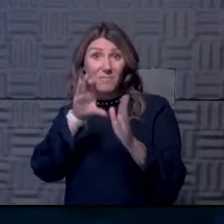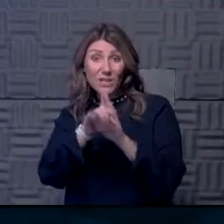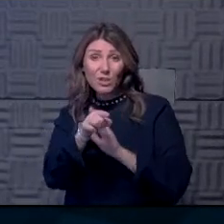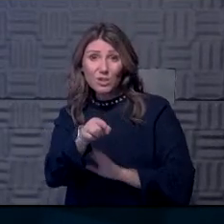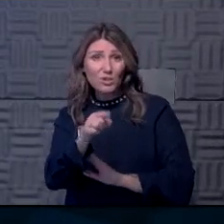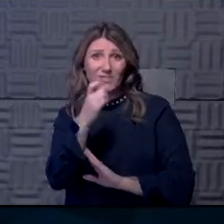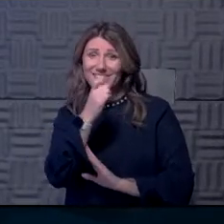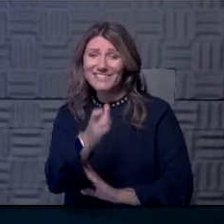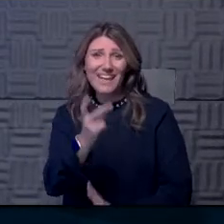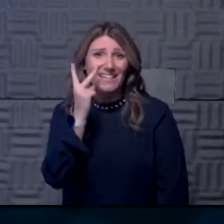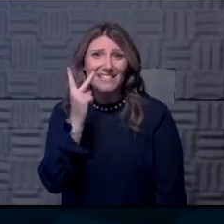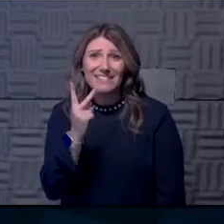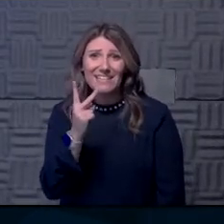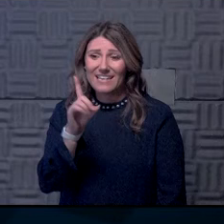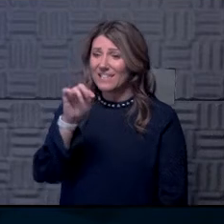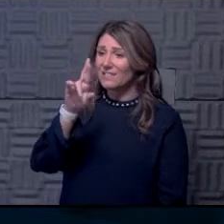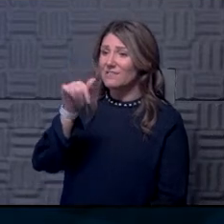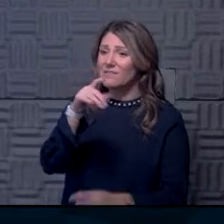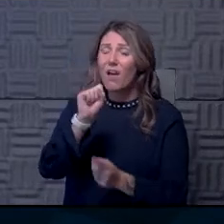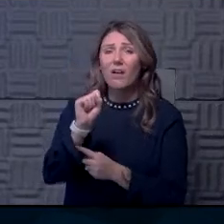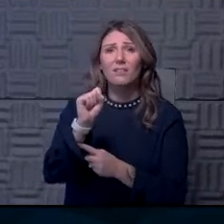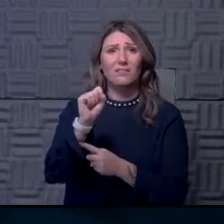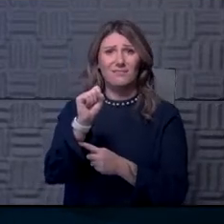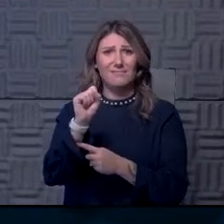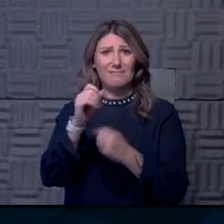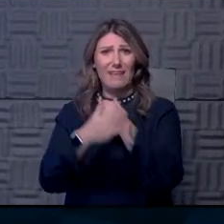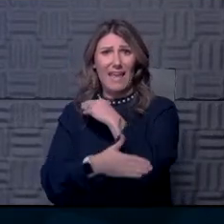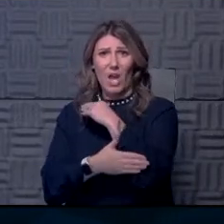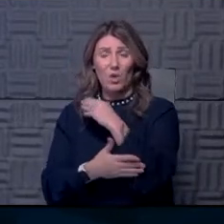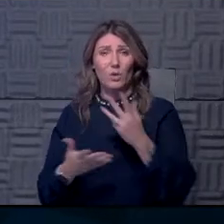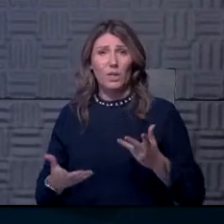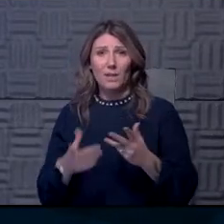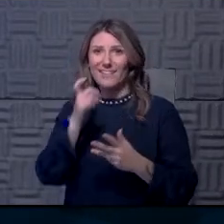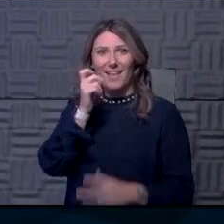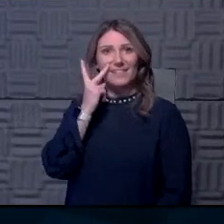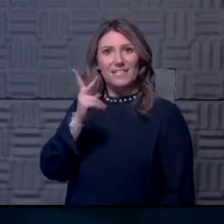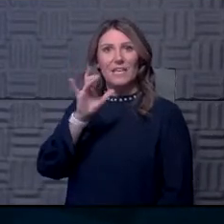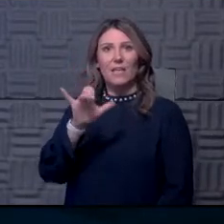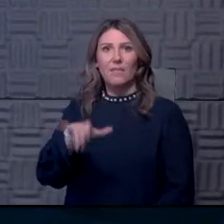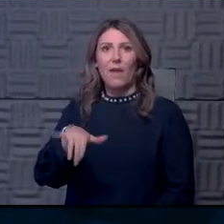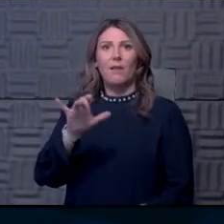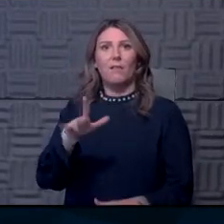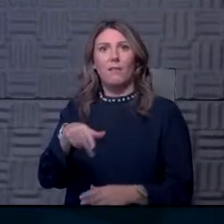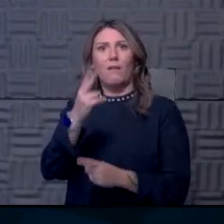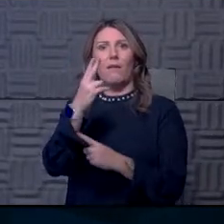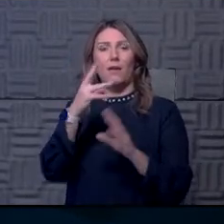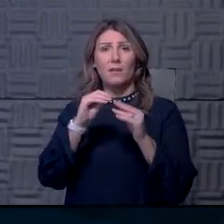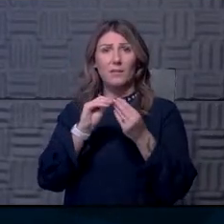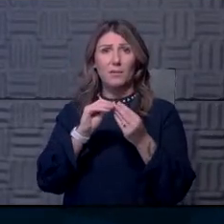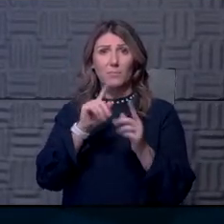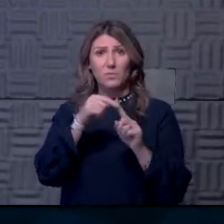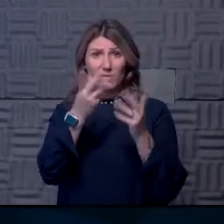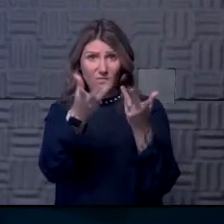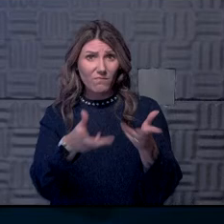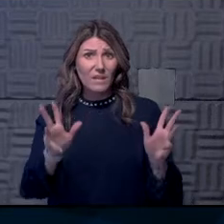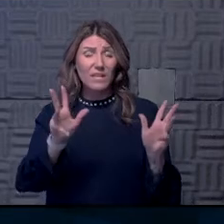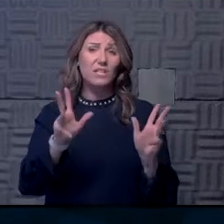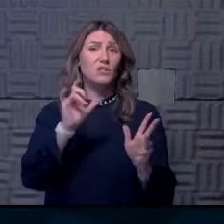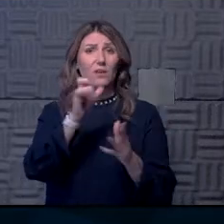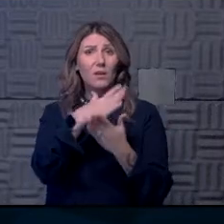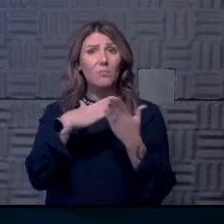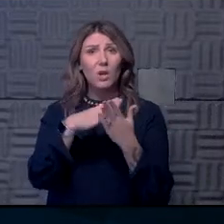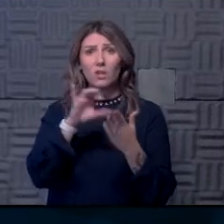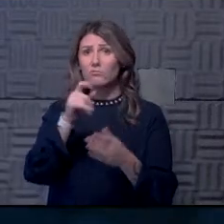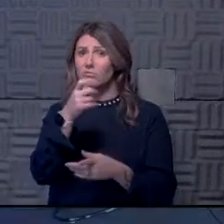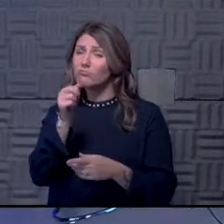not what we're seeing in Douglas County or on the, or on the KU campus. And so as we wrap up this part, Chancellor, anything, um, you'd like to say